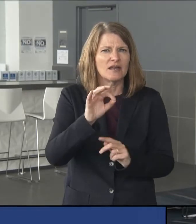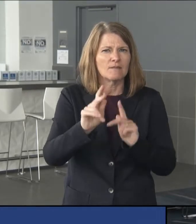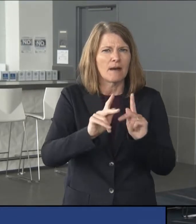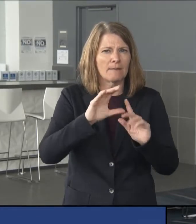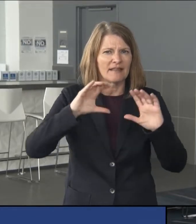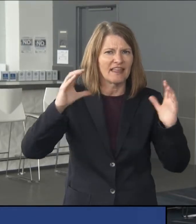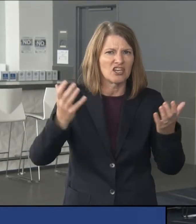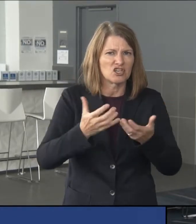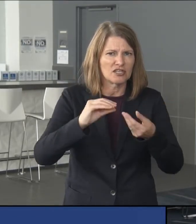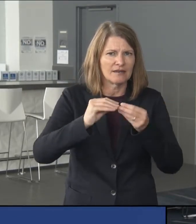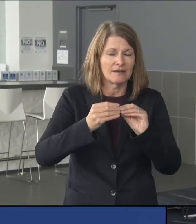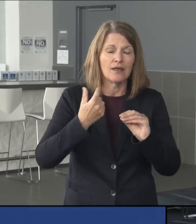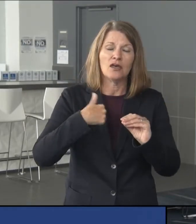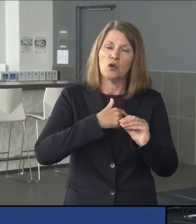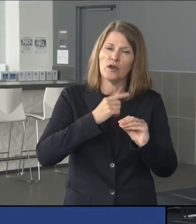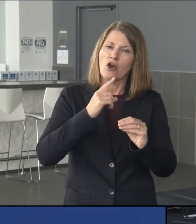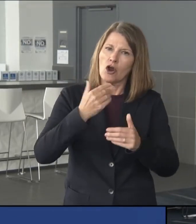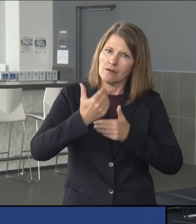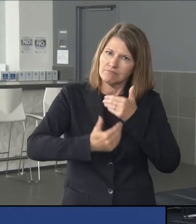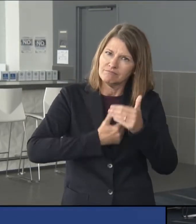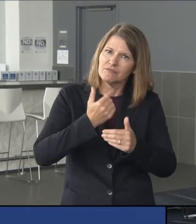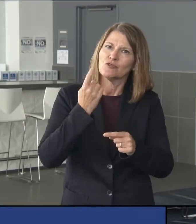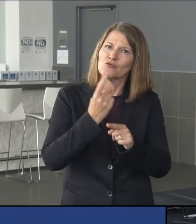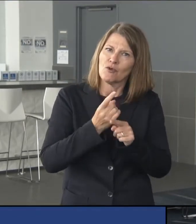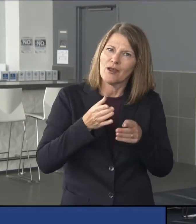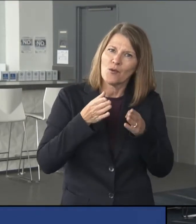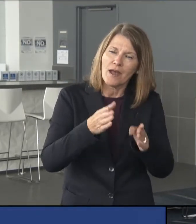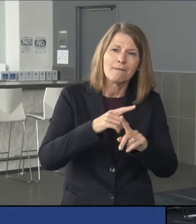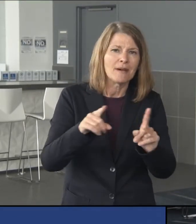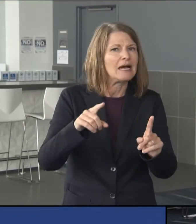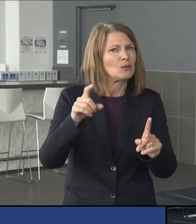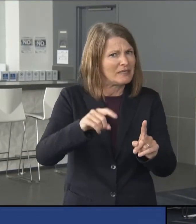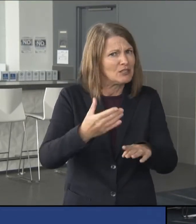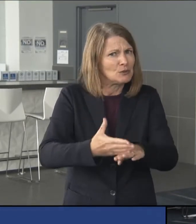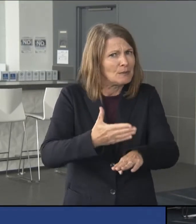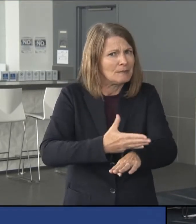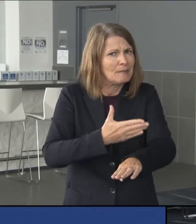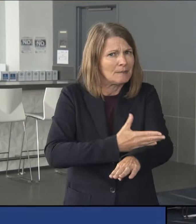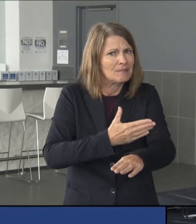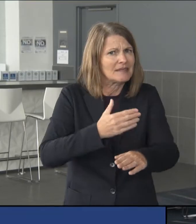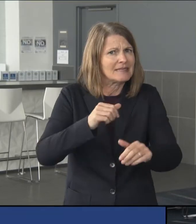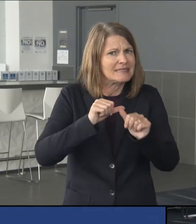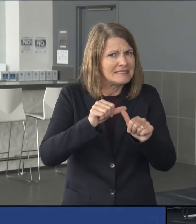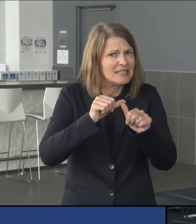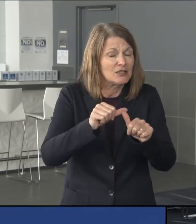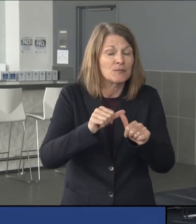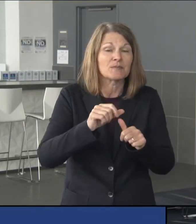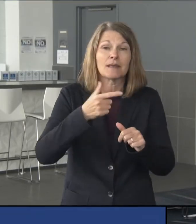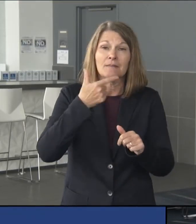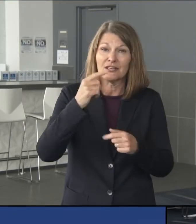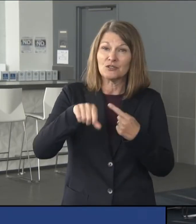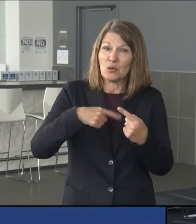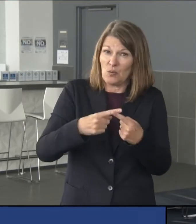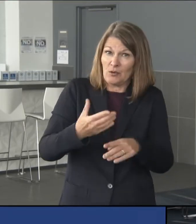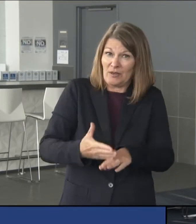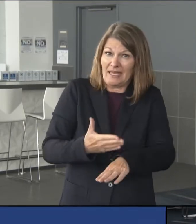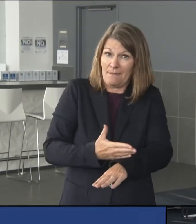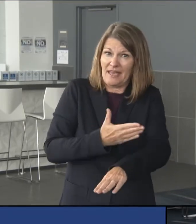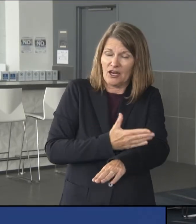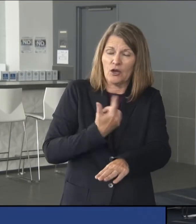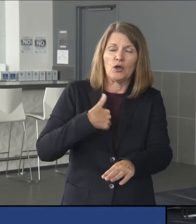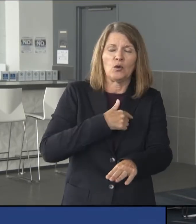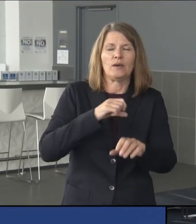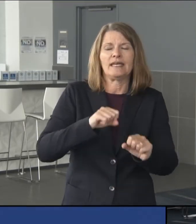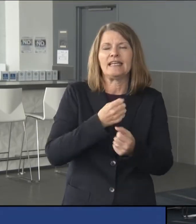in the right direction, but we need to do better. Because once we do, we can safely